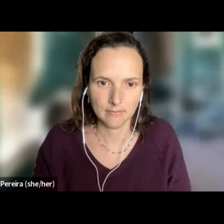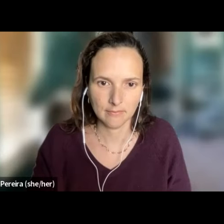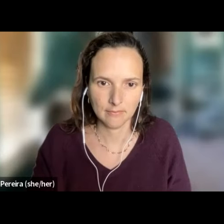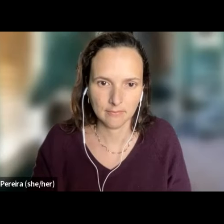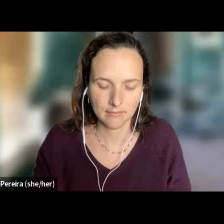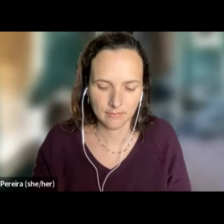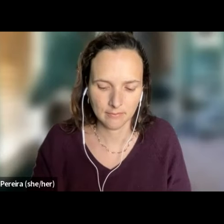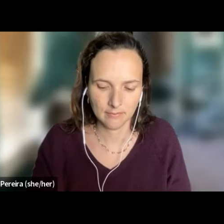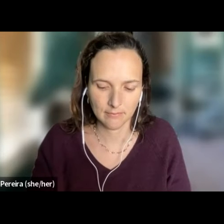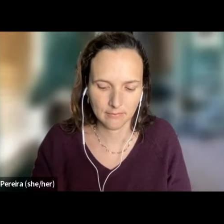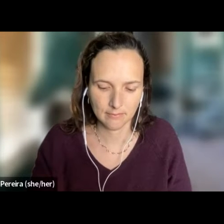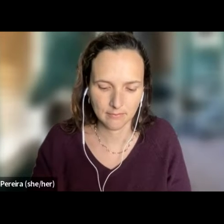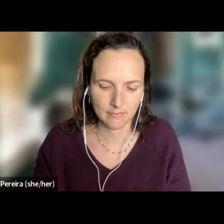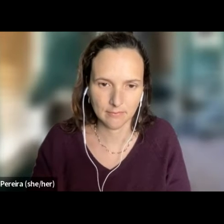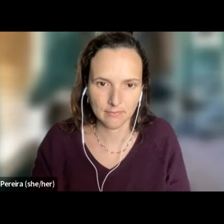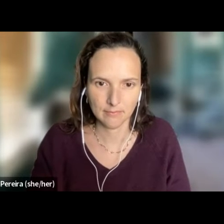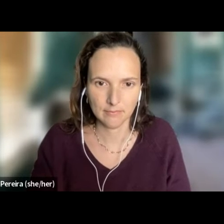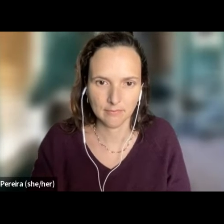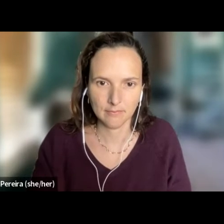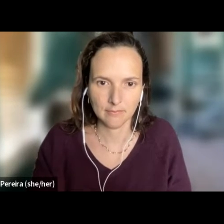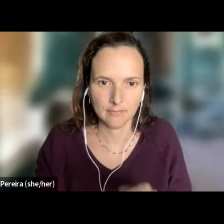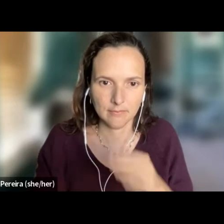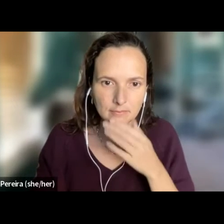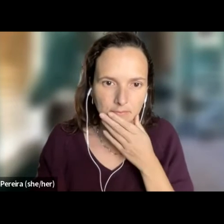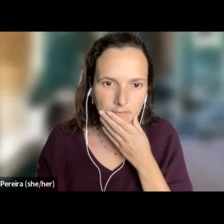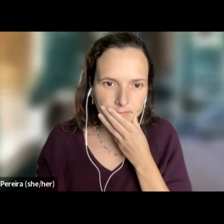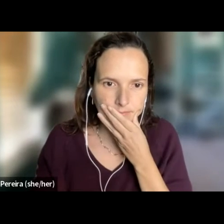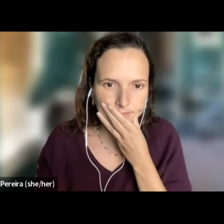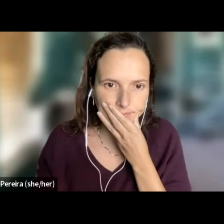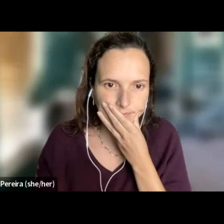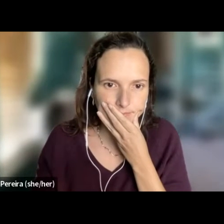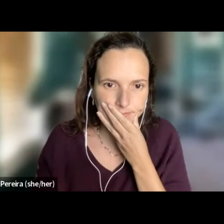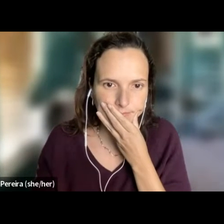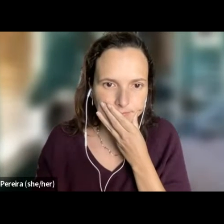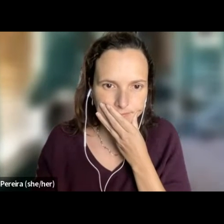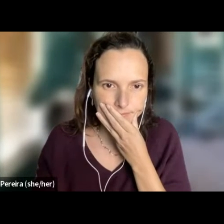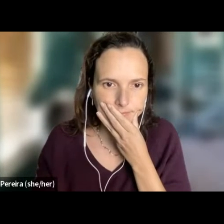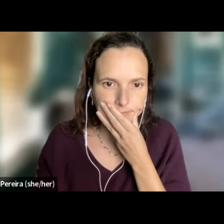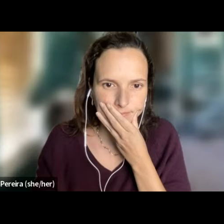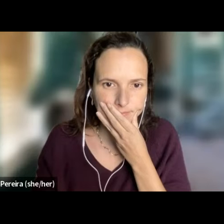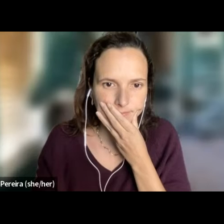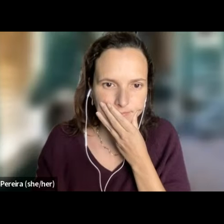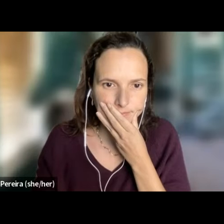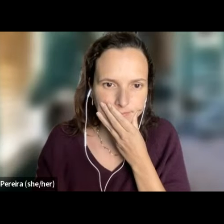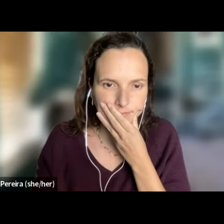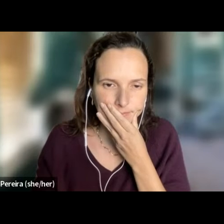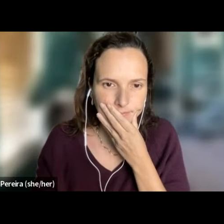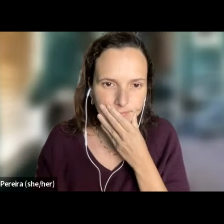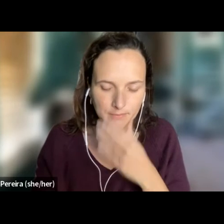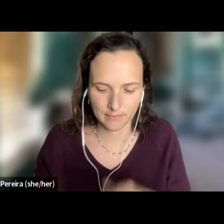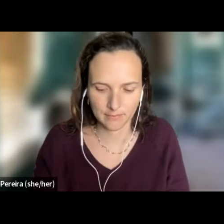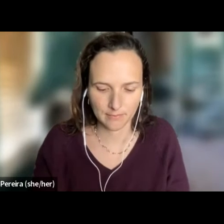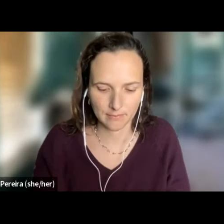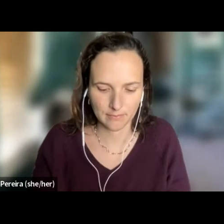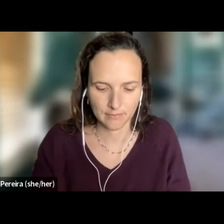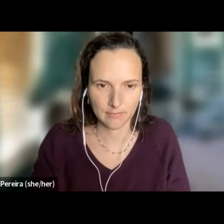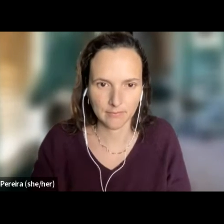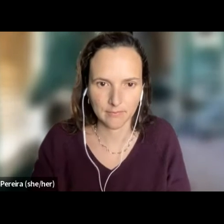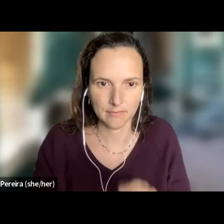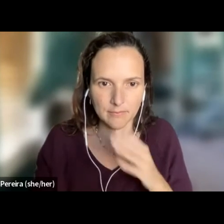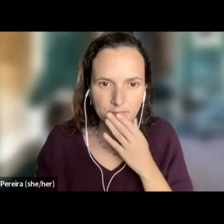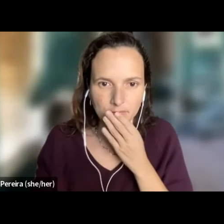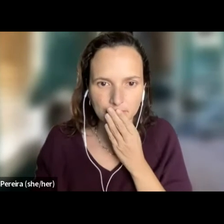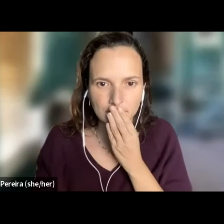Garza is available to read our land acknowledgement. So, um, I would love to invite her to the space and I will spotlight her.